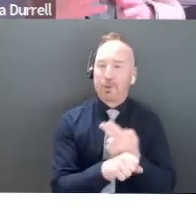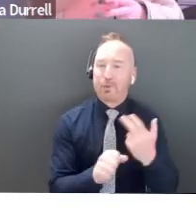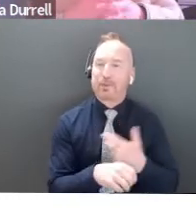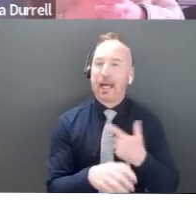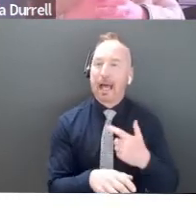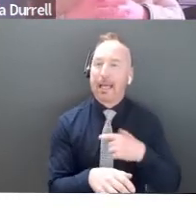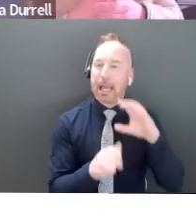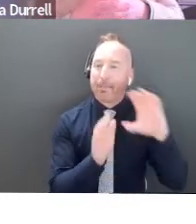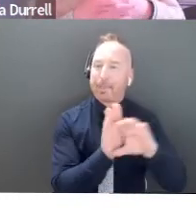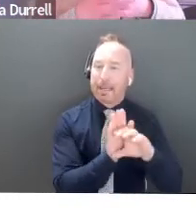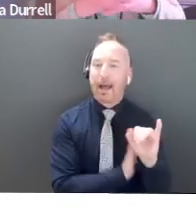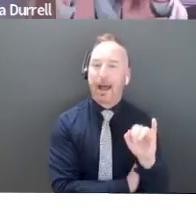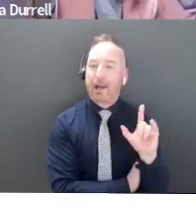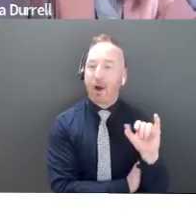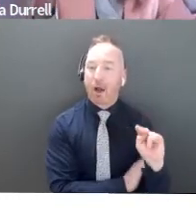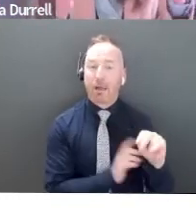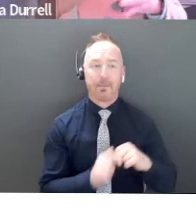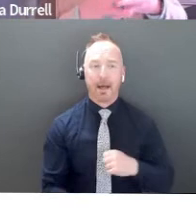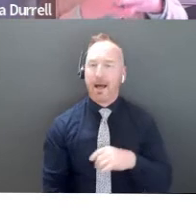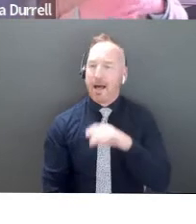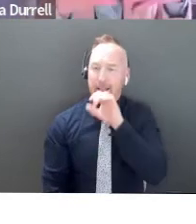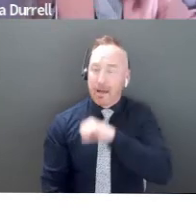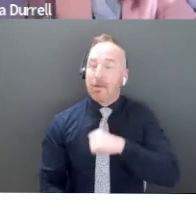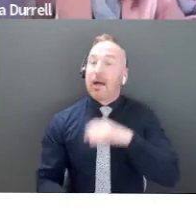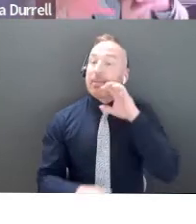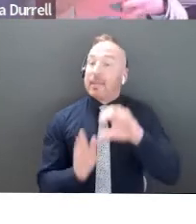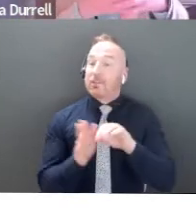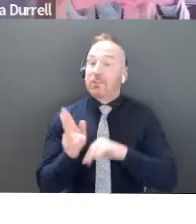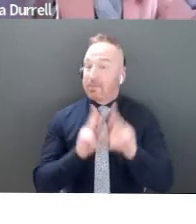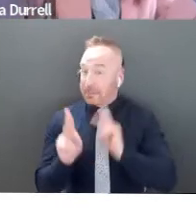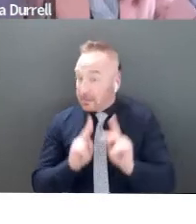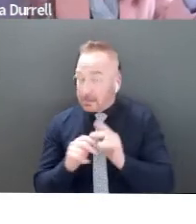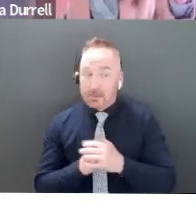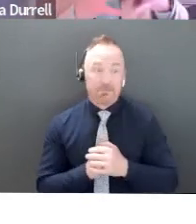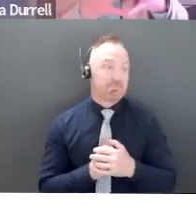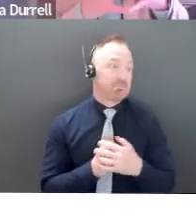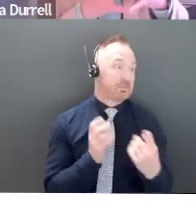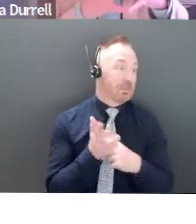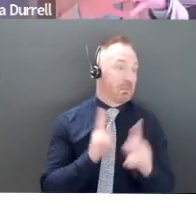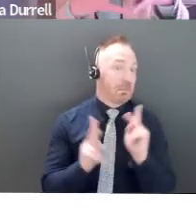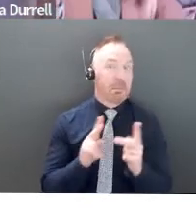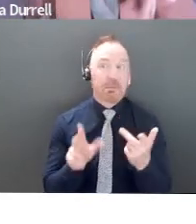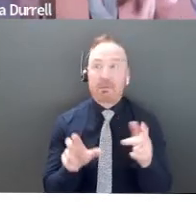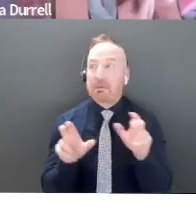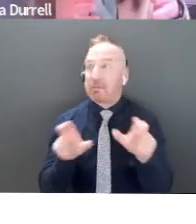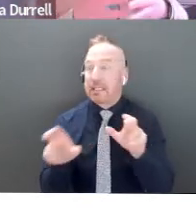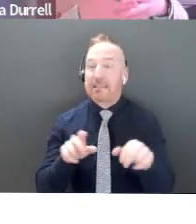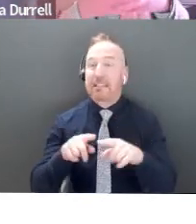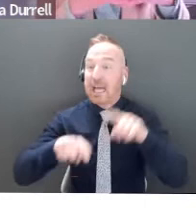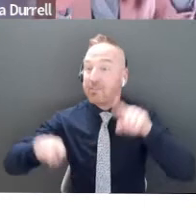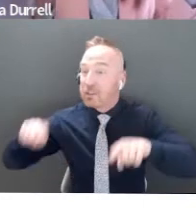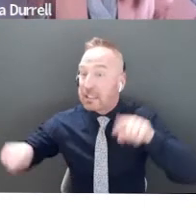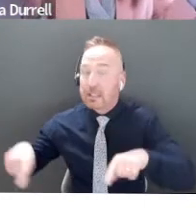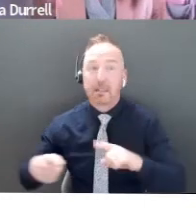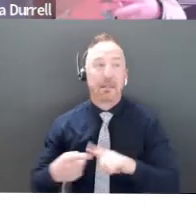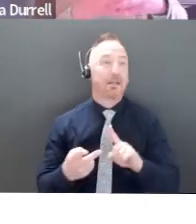But I definitely like to see pictures of the people. I tend to, you know, some people tend to invest in diversity. Some